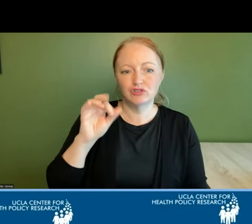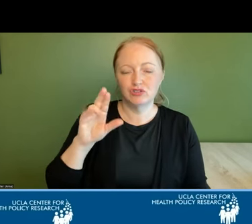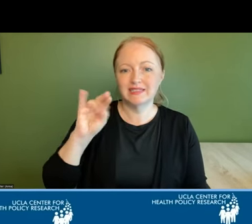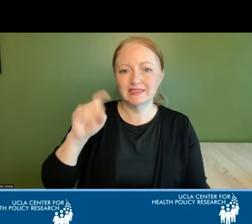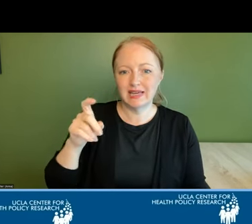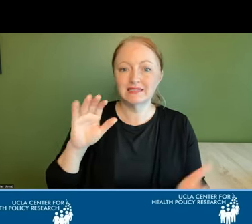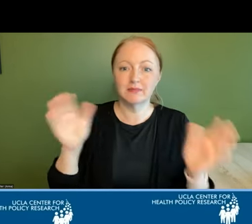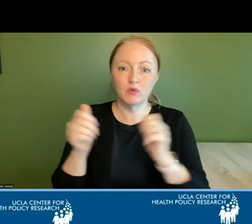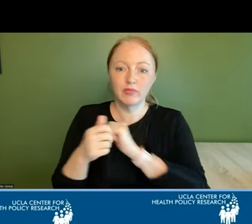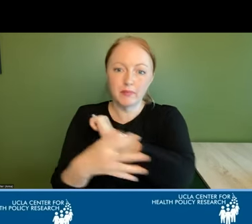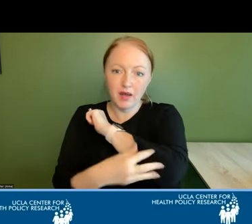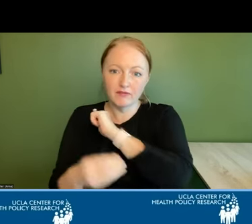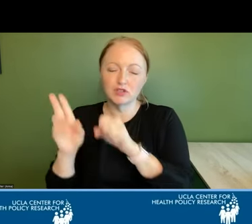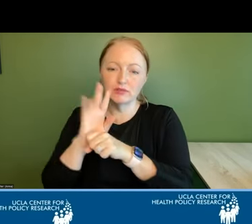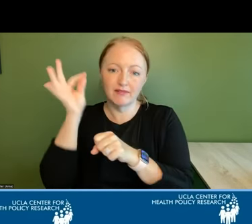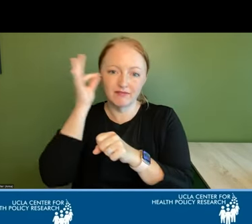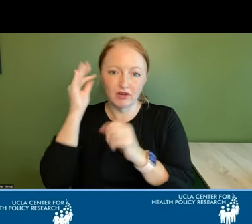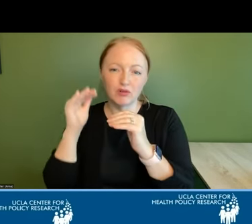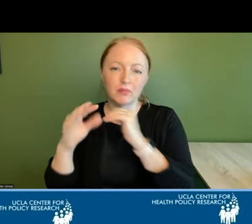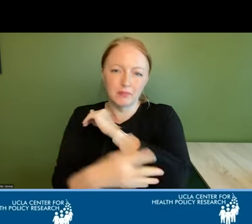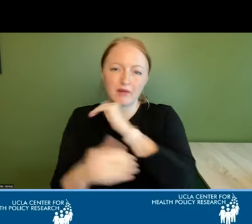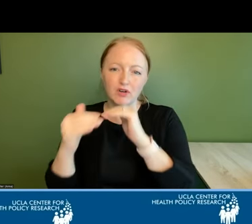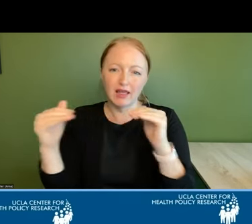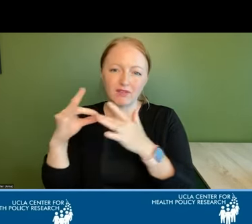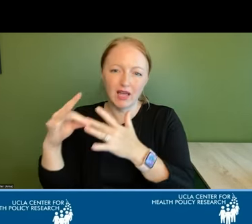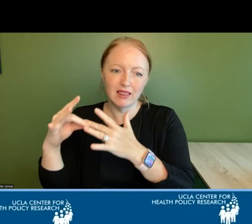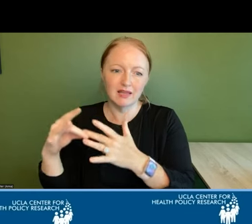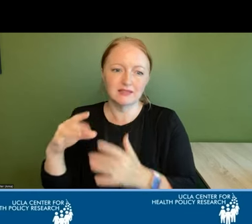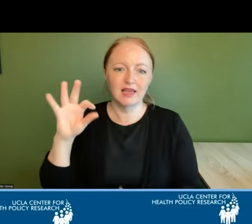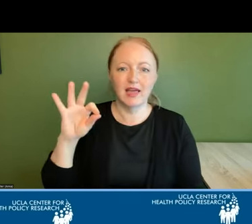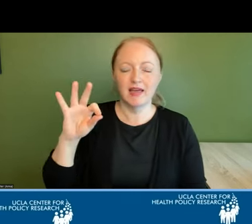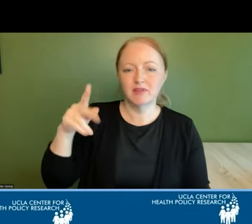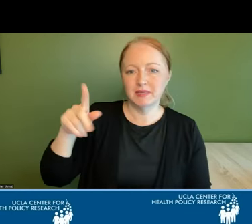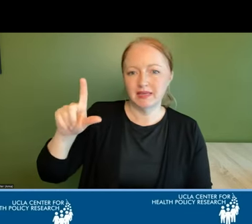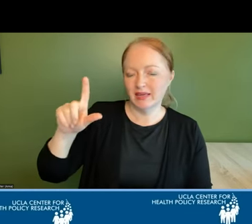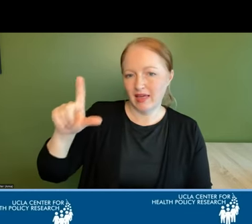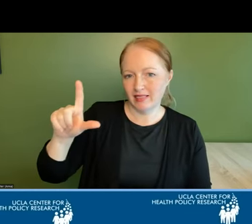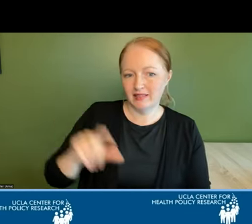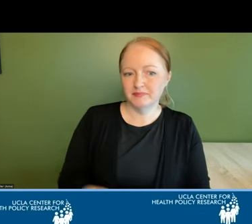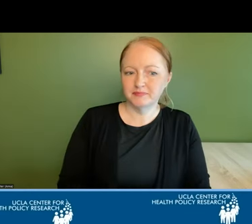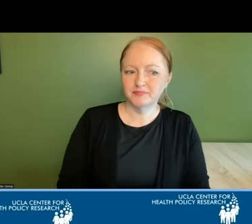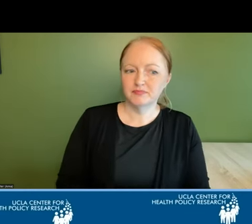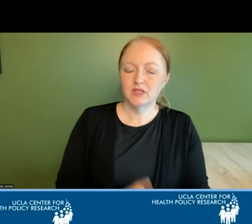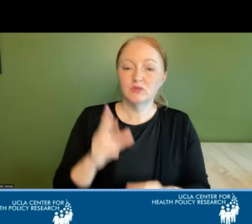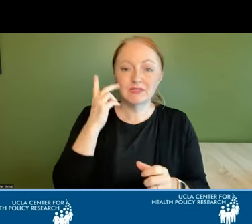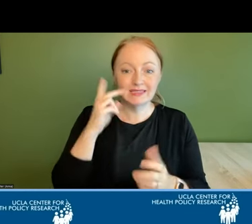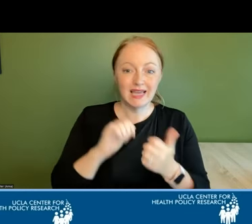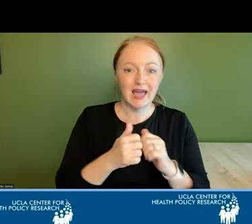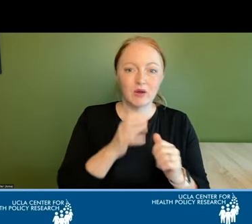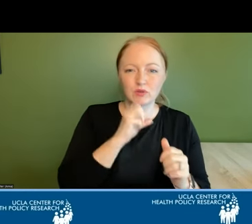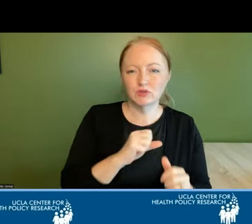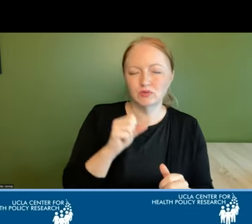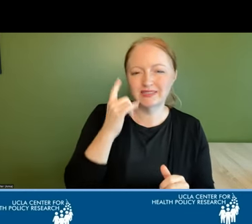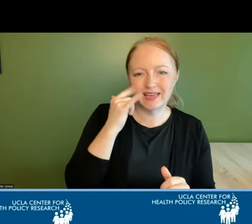poverty using the federal poverty level guidelines also known as the fpl we will show you how we use the california elder index